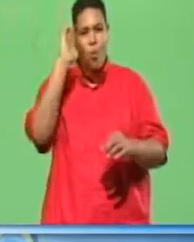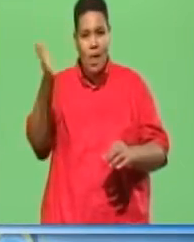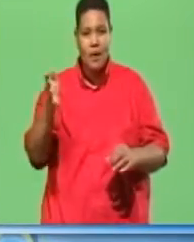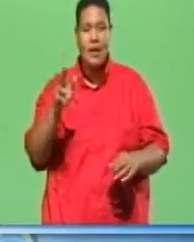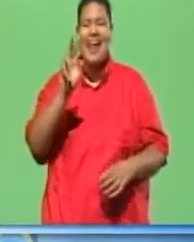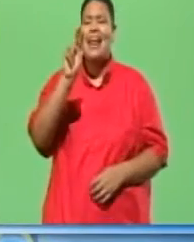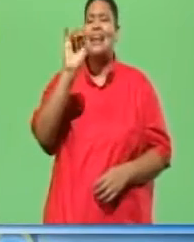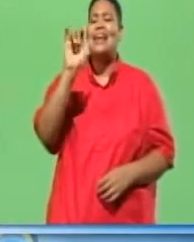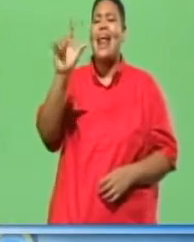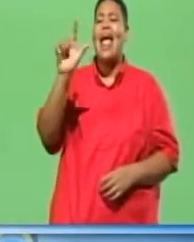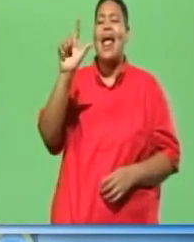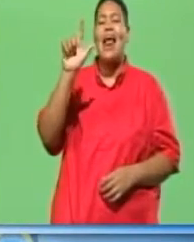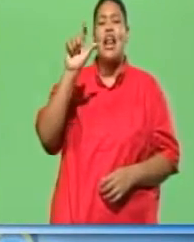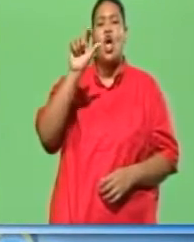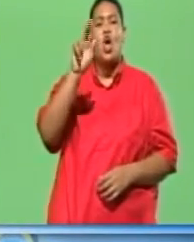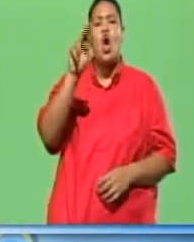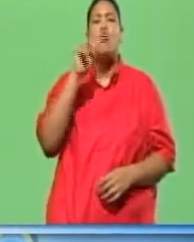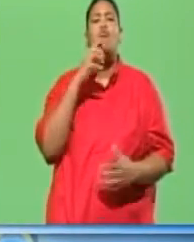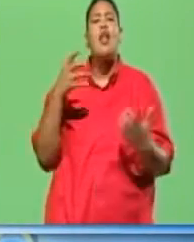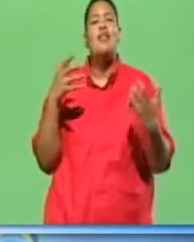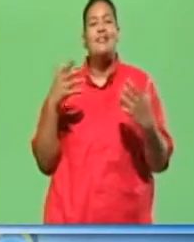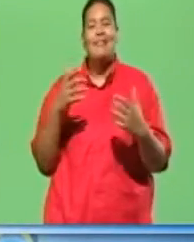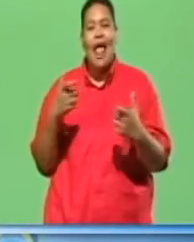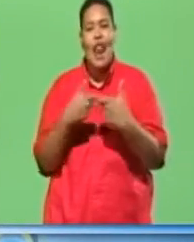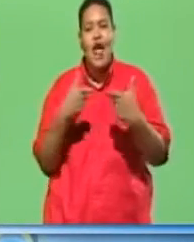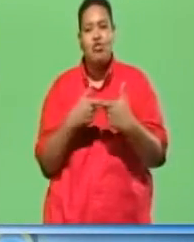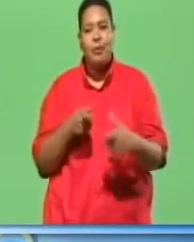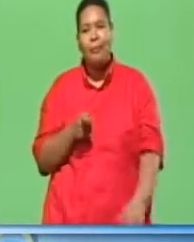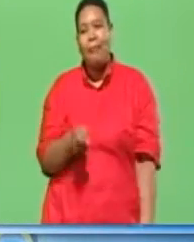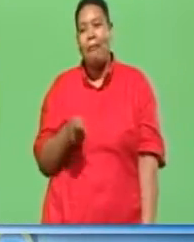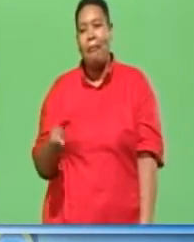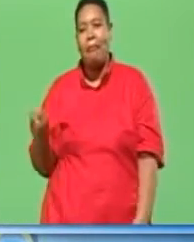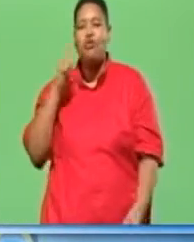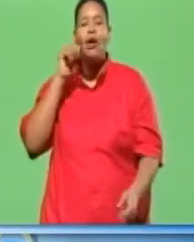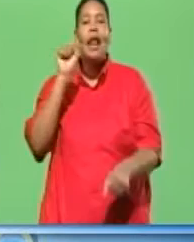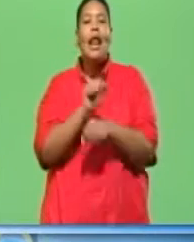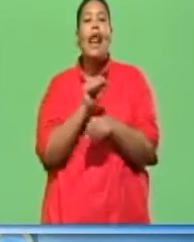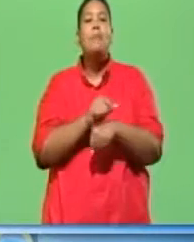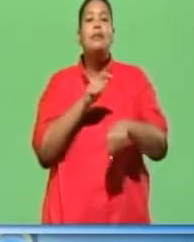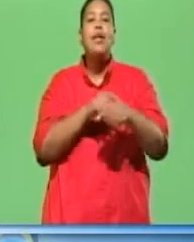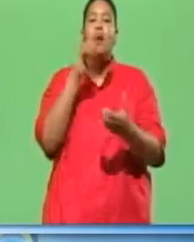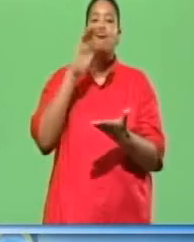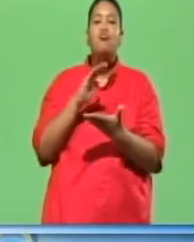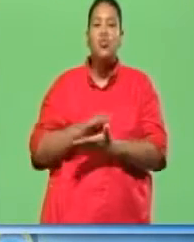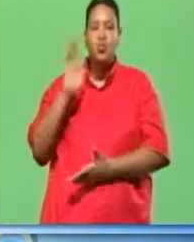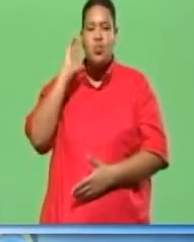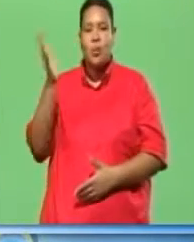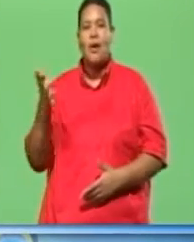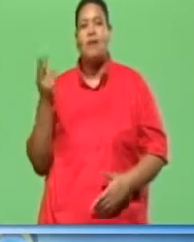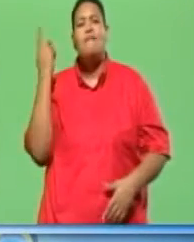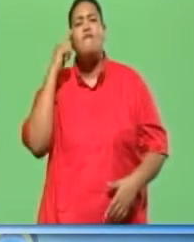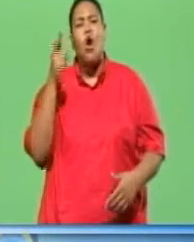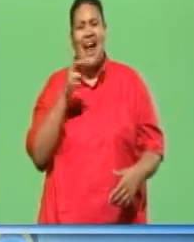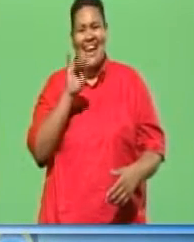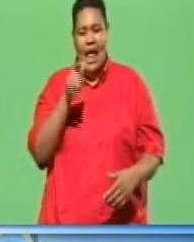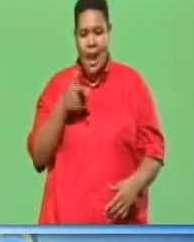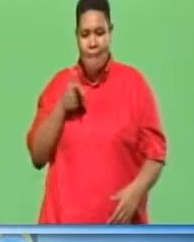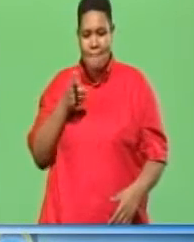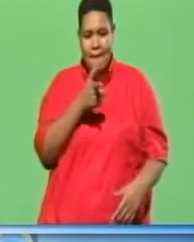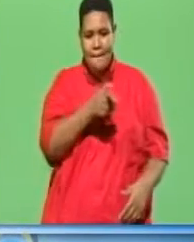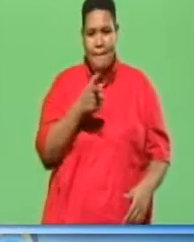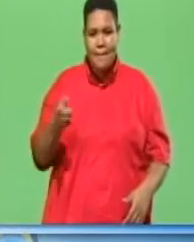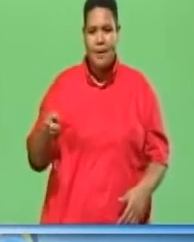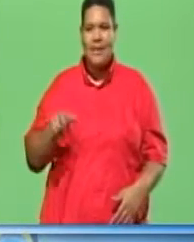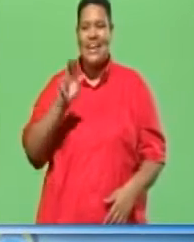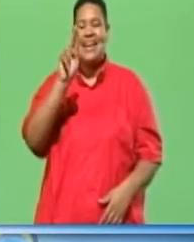are power tools used to reduce the labor time. Usually pneumatic nailing guns are used to drive nails. Nail punches.